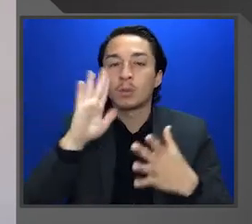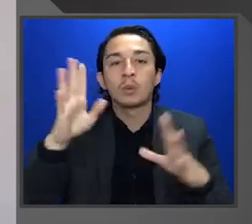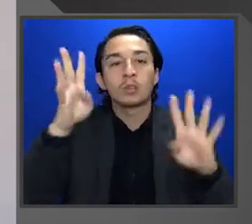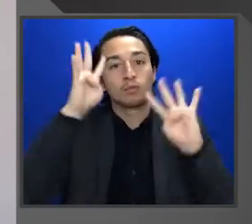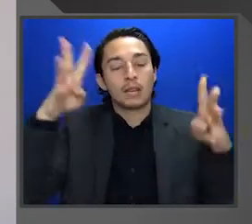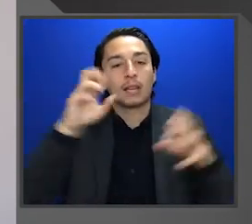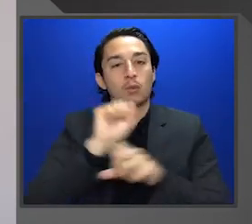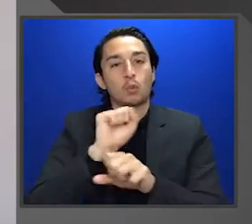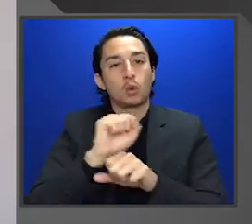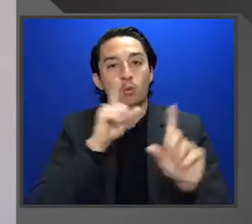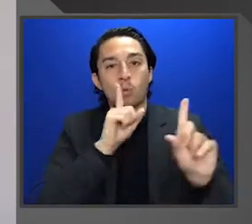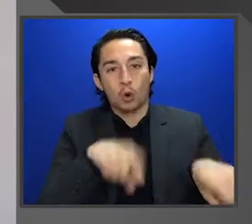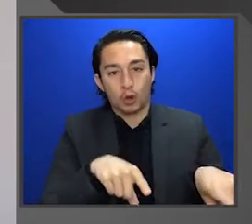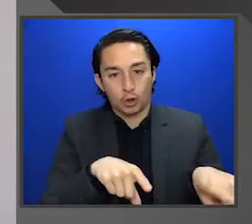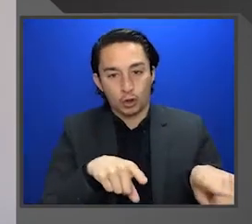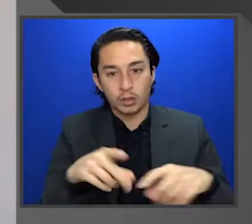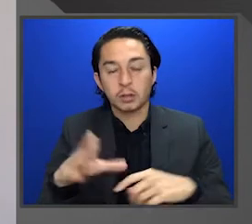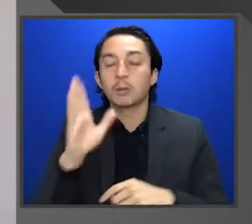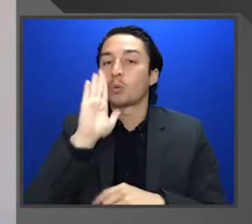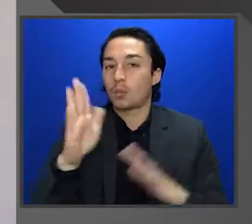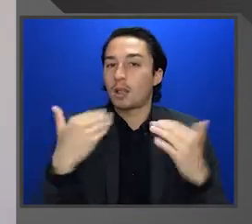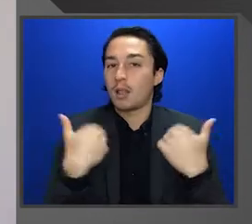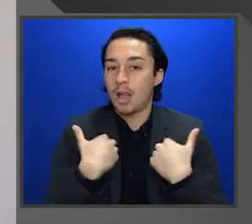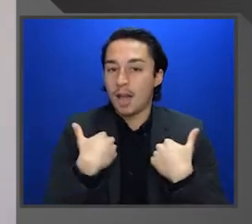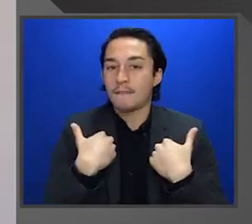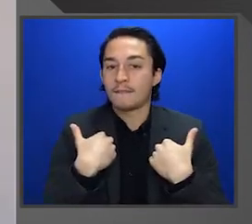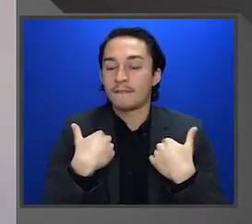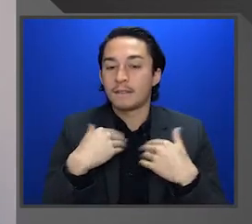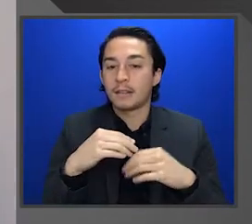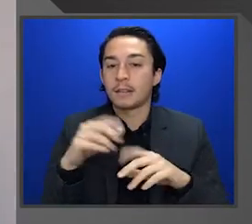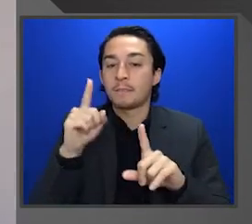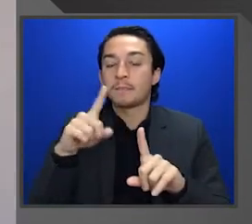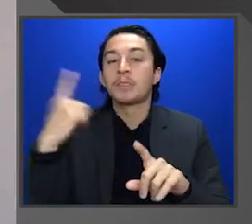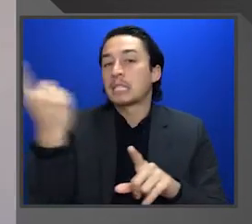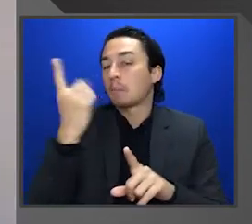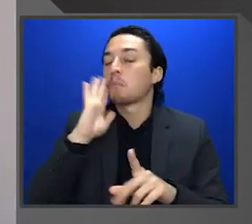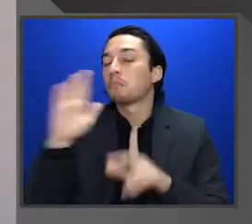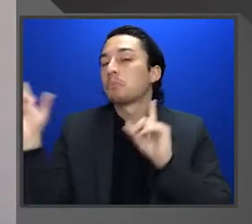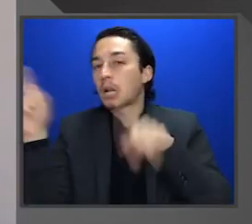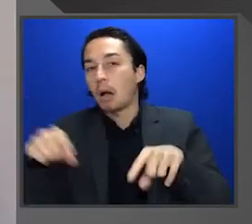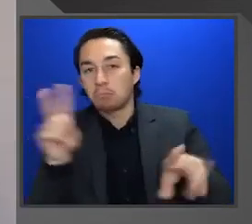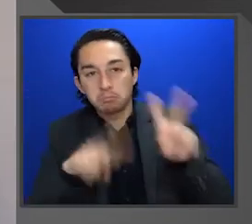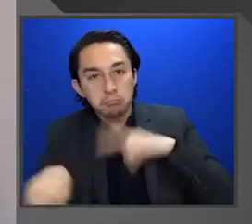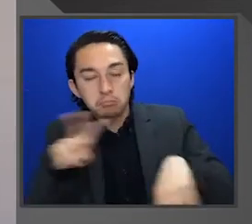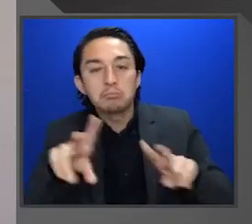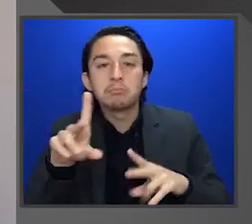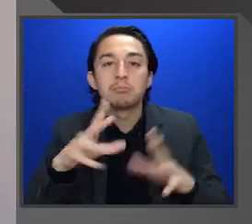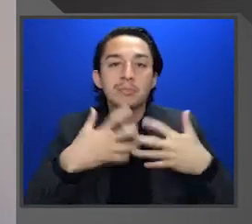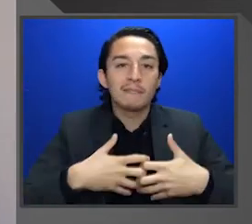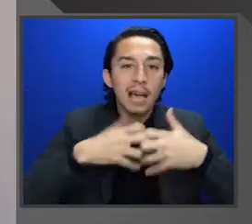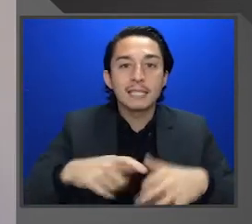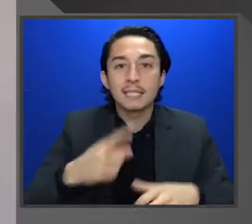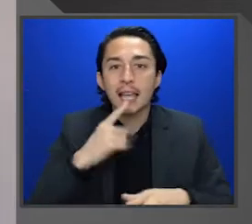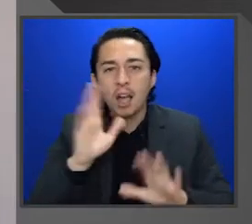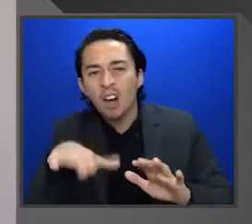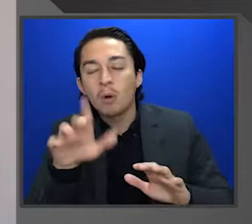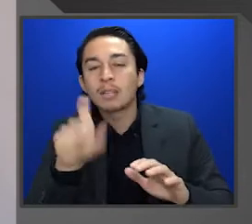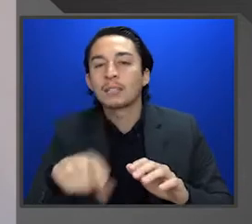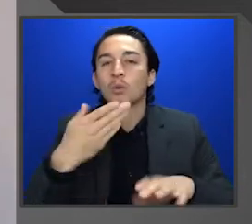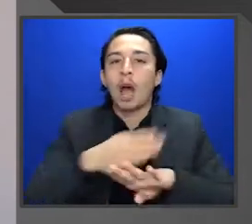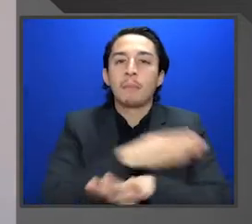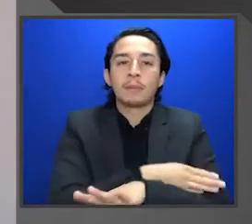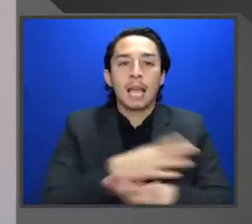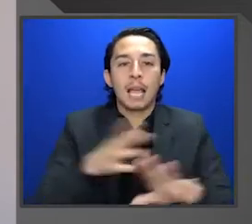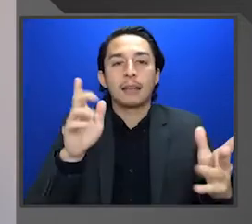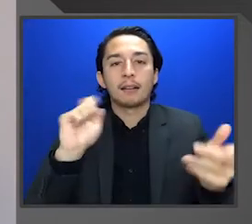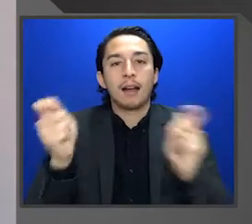order that will have somebody come out and look at the device and say, hey, we need to update this custom